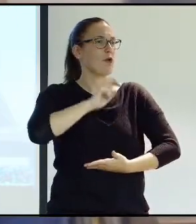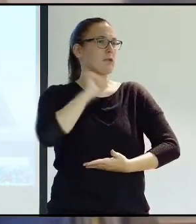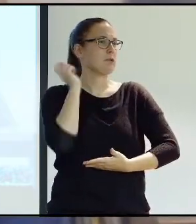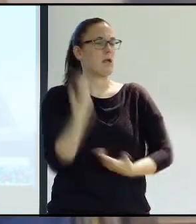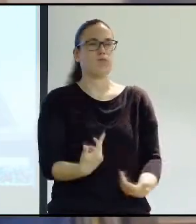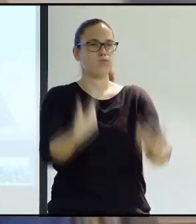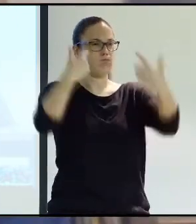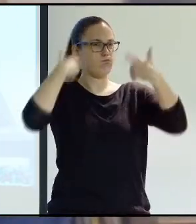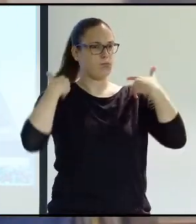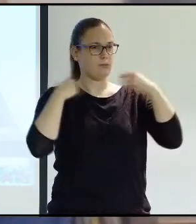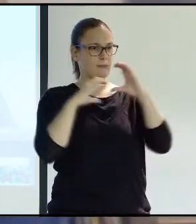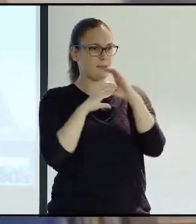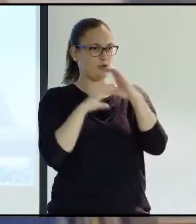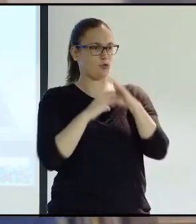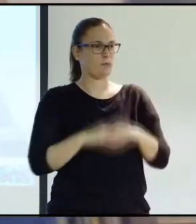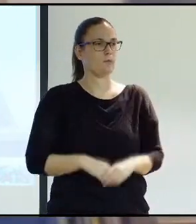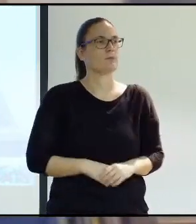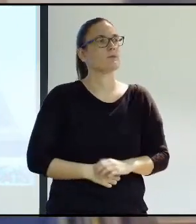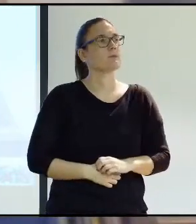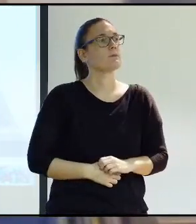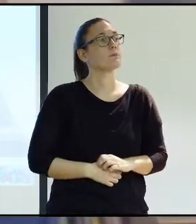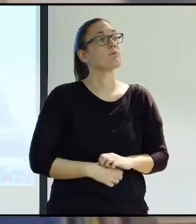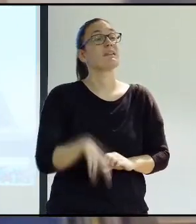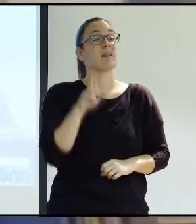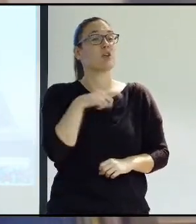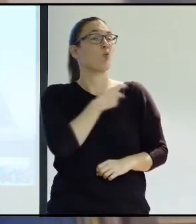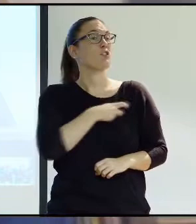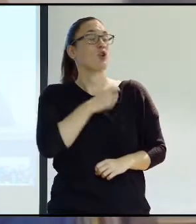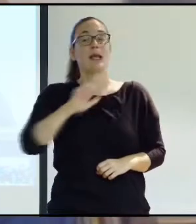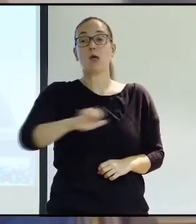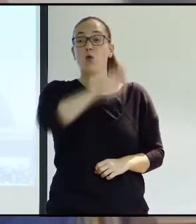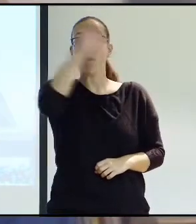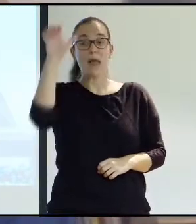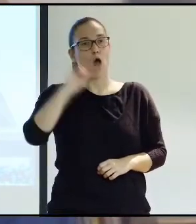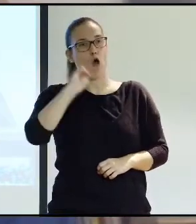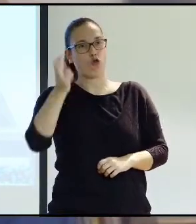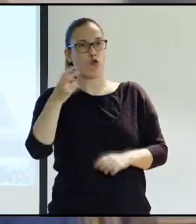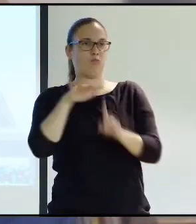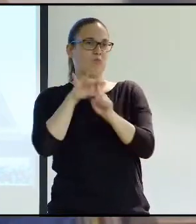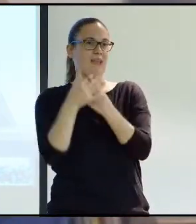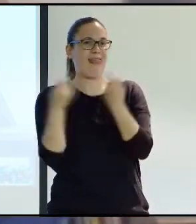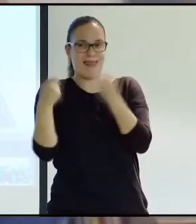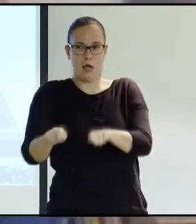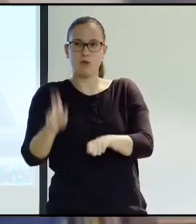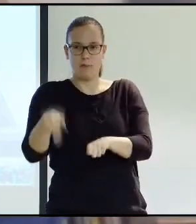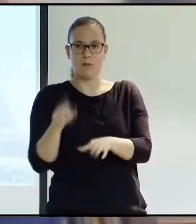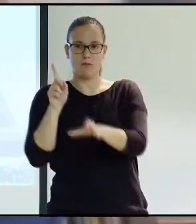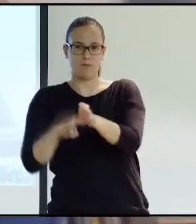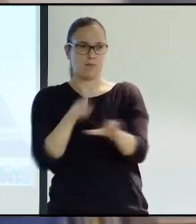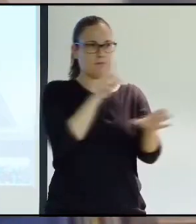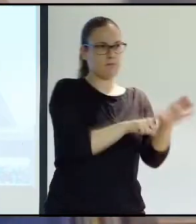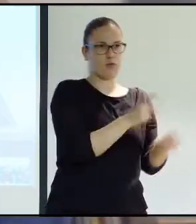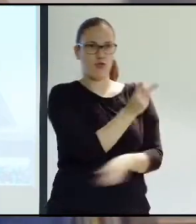affects functional diversity, among other things. And I've also participated in sit-ins in the European Commission.